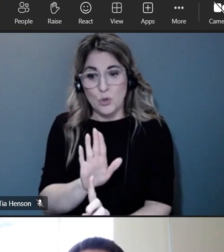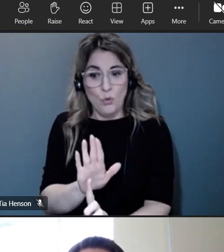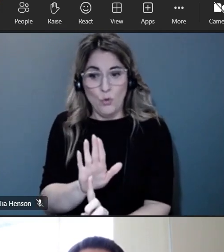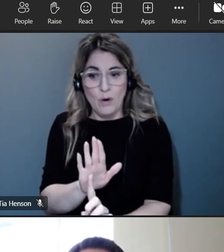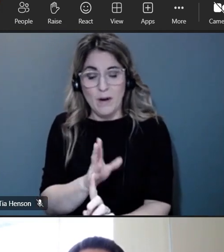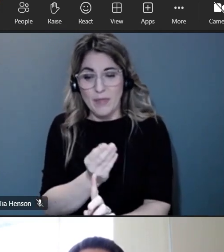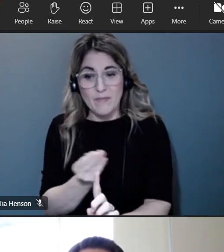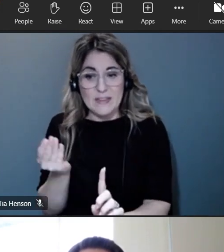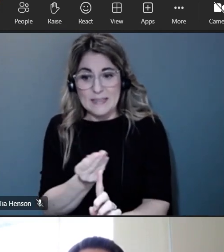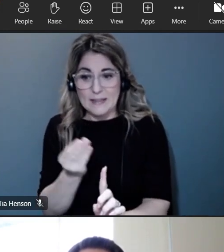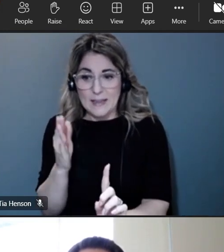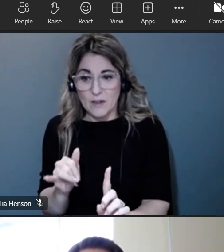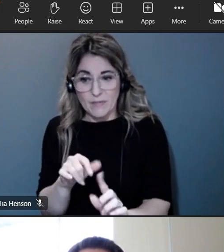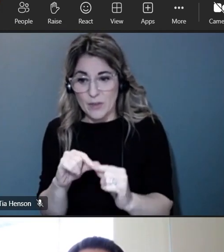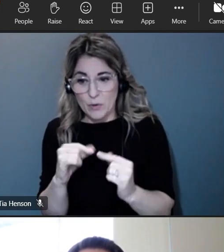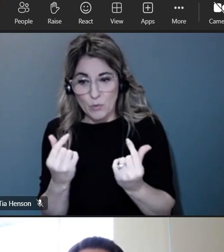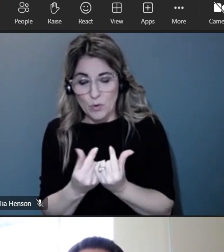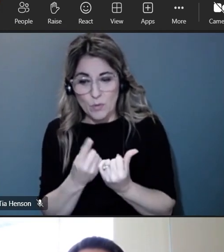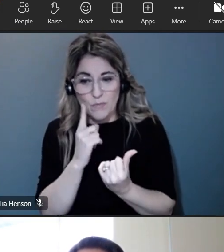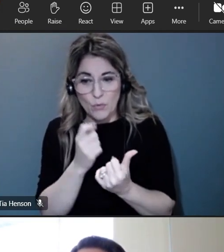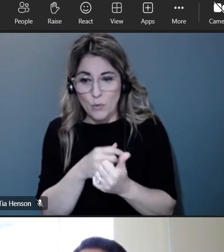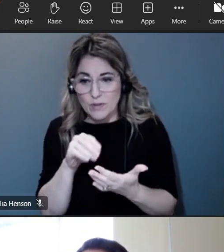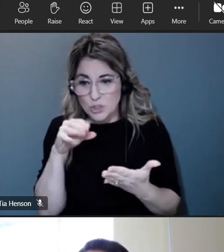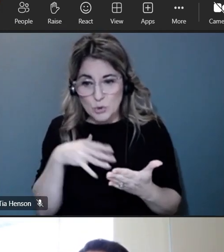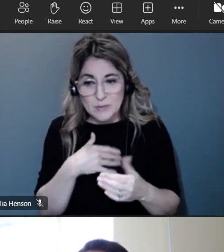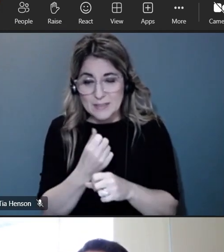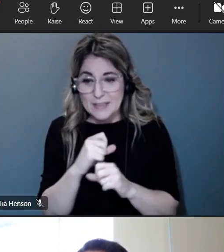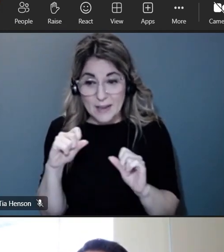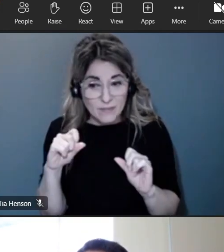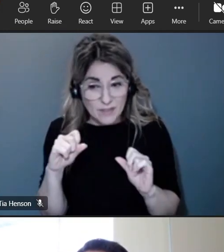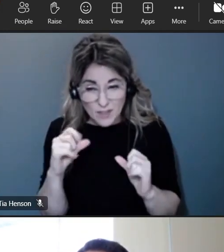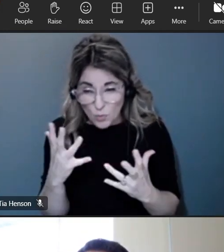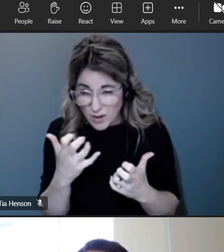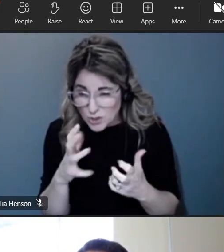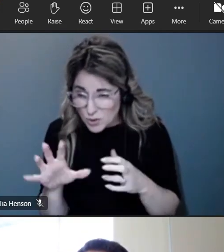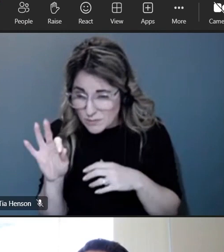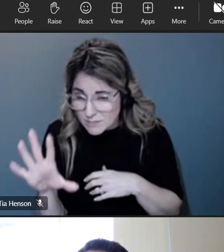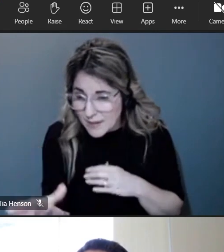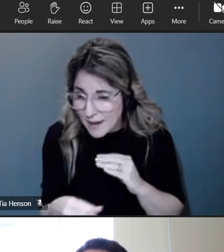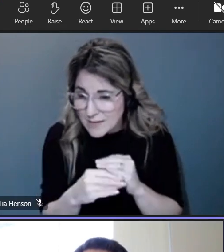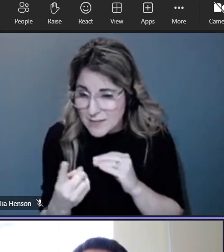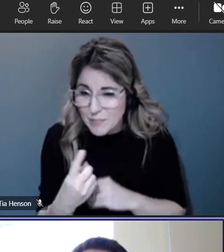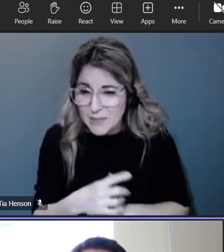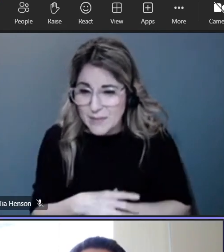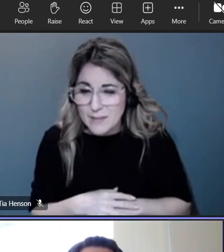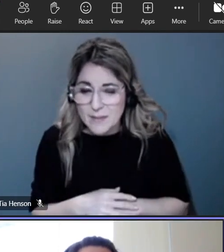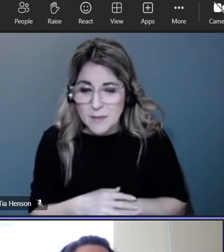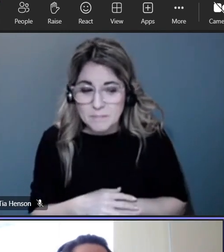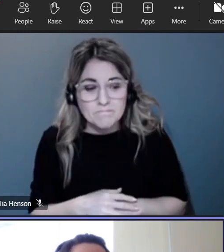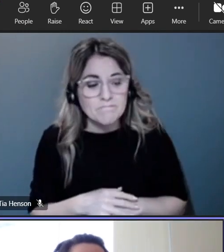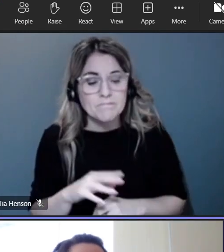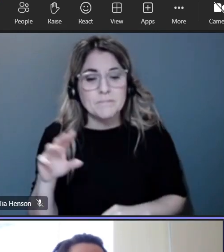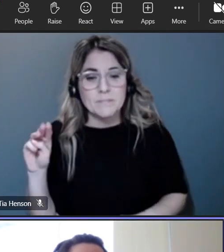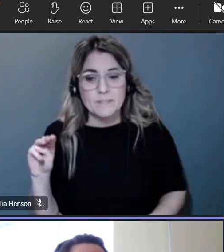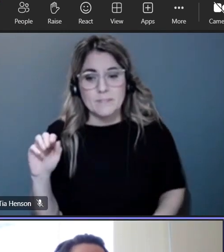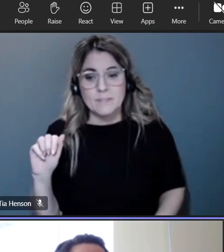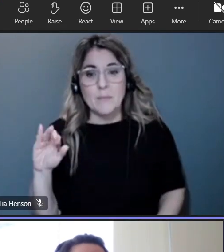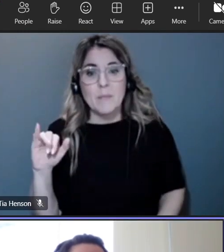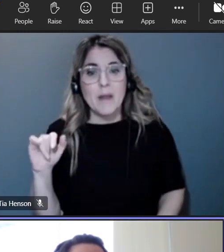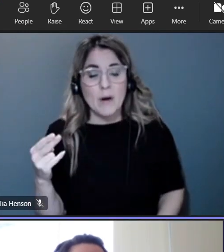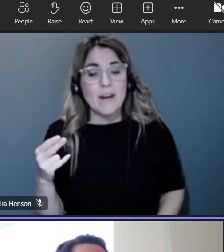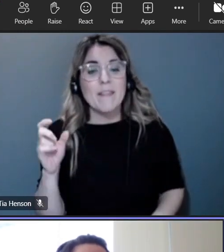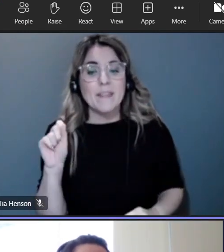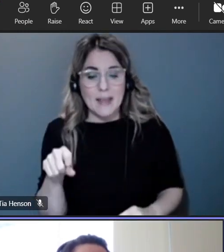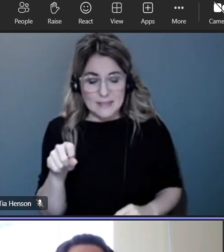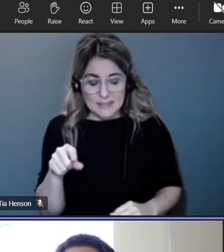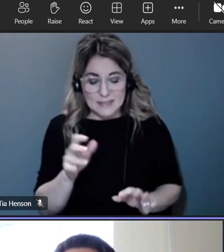facilitated the group on the student safety uh effort um for next steps sure so i think it's important to